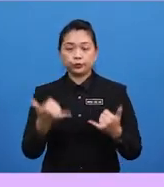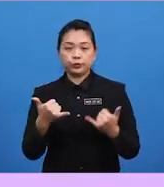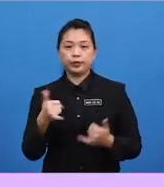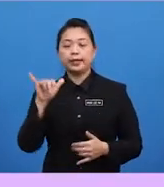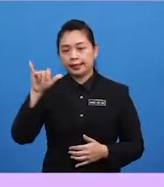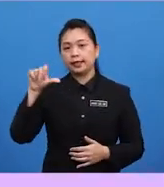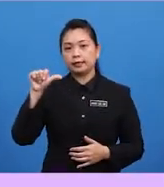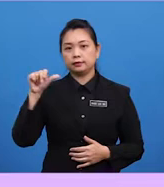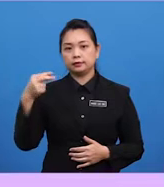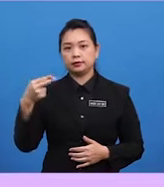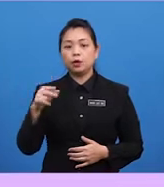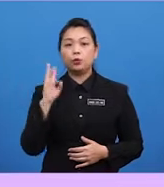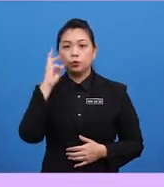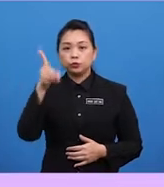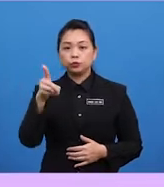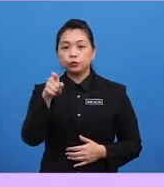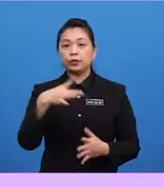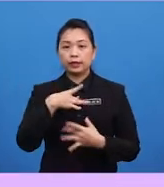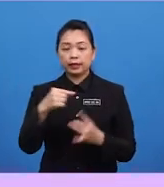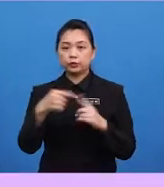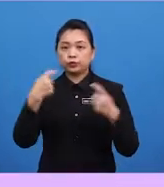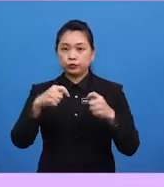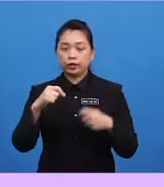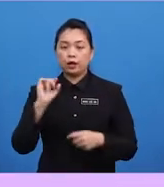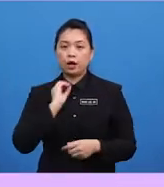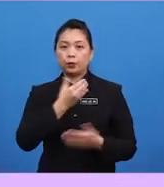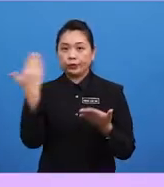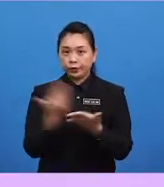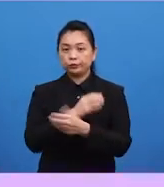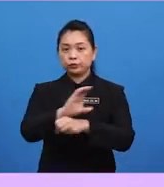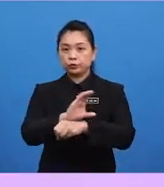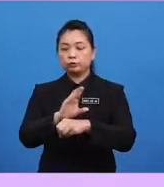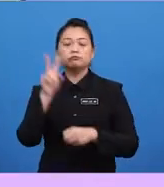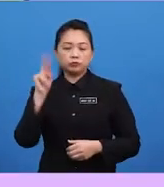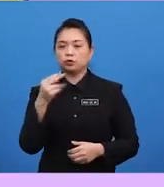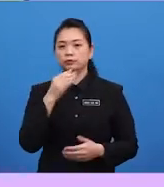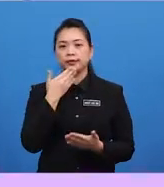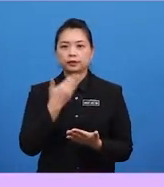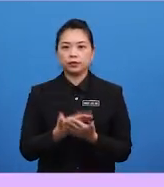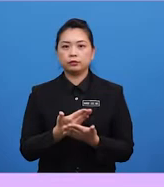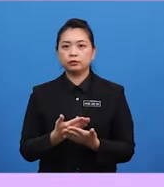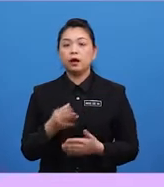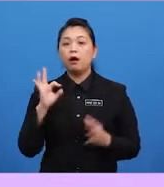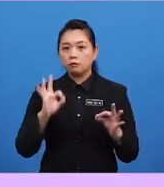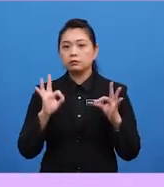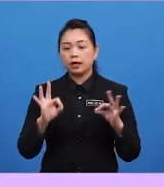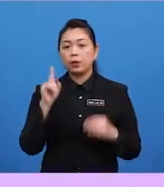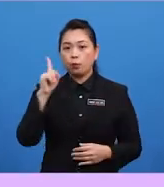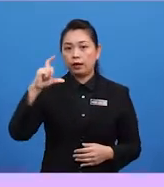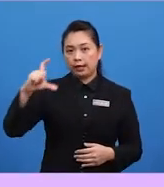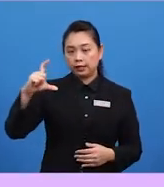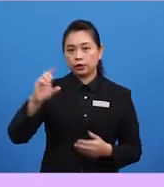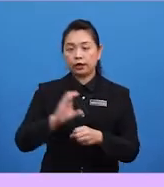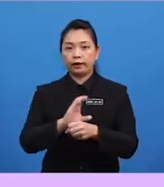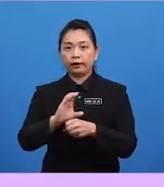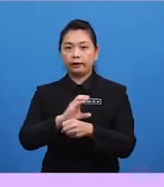Yeah. Would you like to try our new chocolate scone? No, thank you. Alright. One